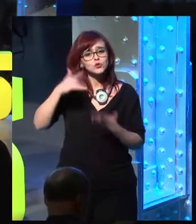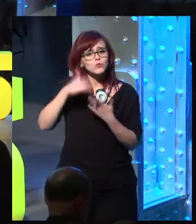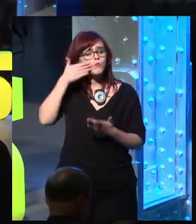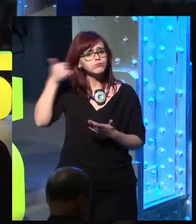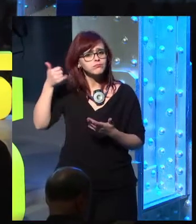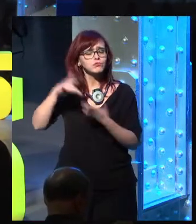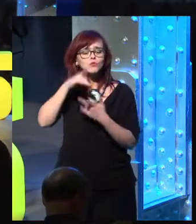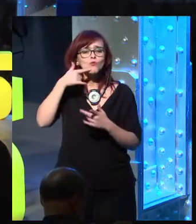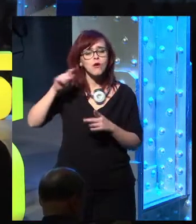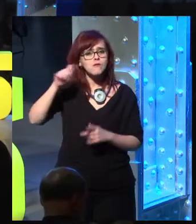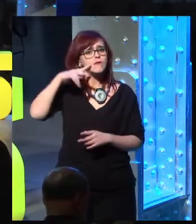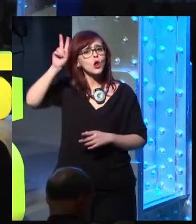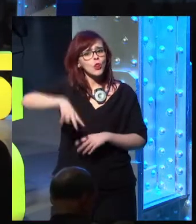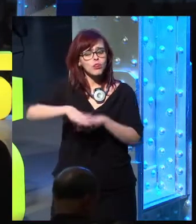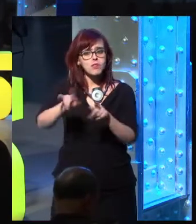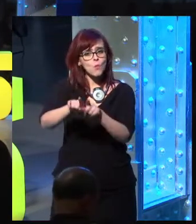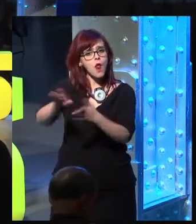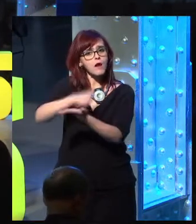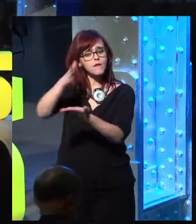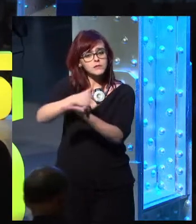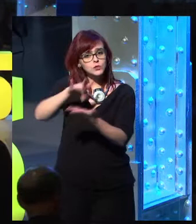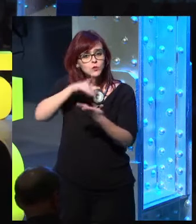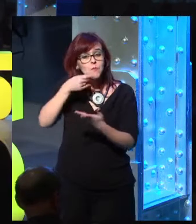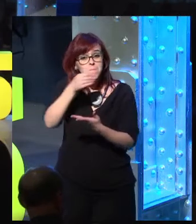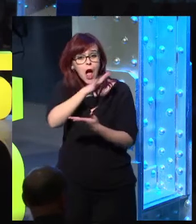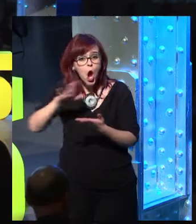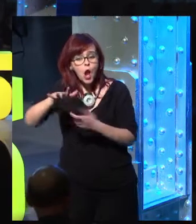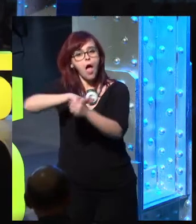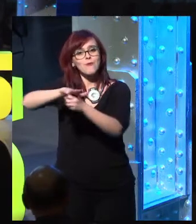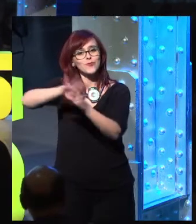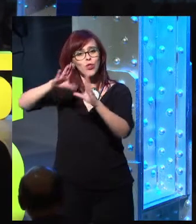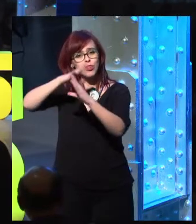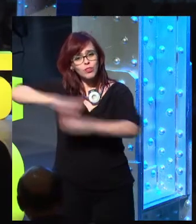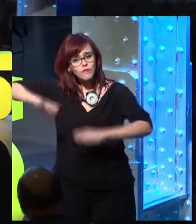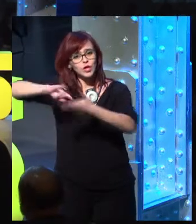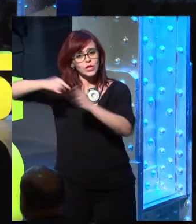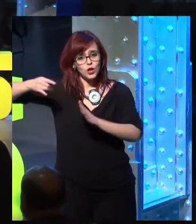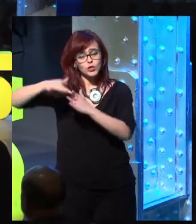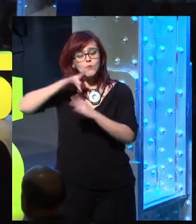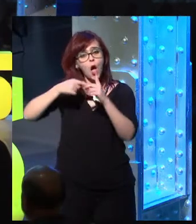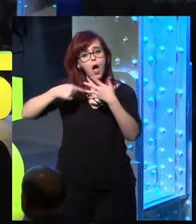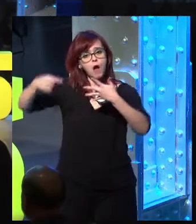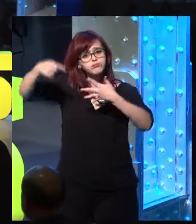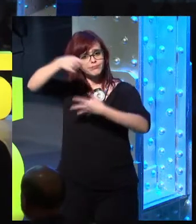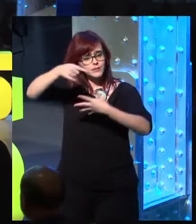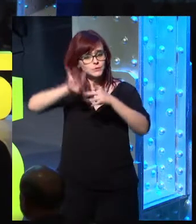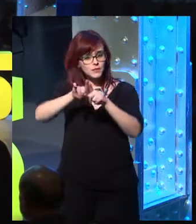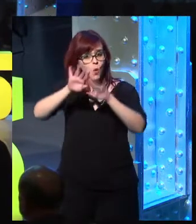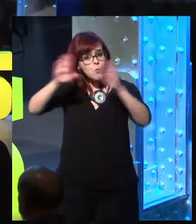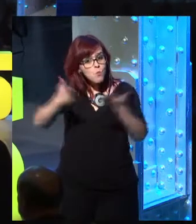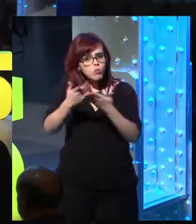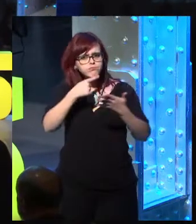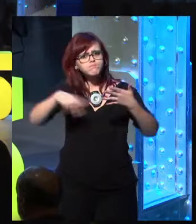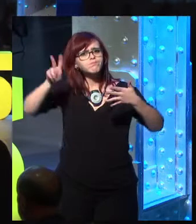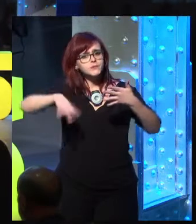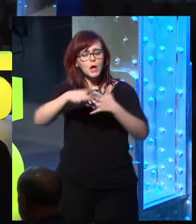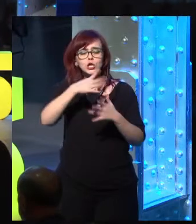is still this prestigious magazine in the world, in the scientific and technological world, in